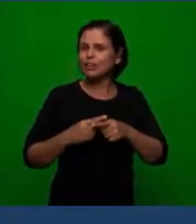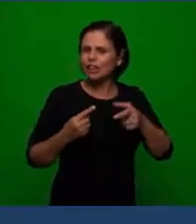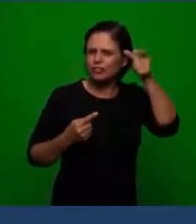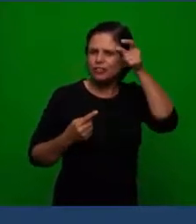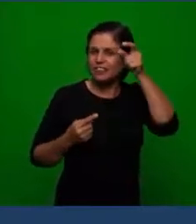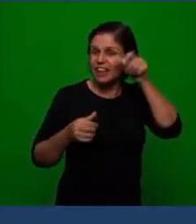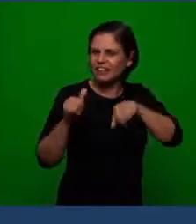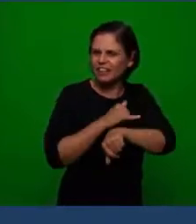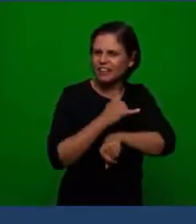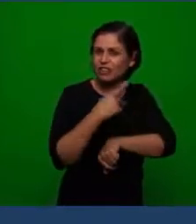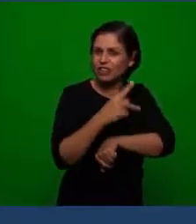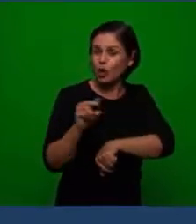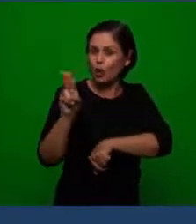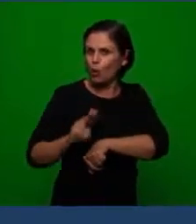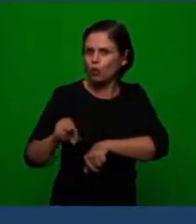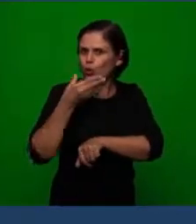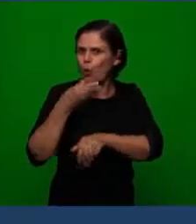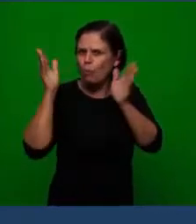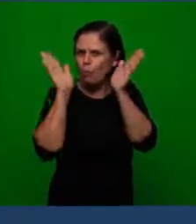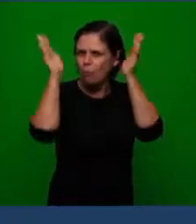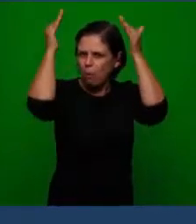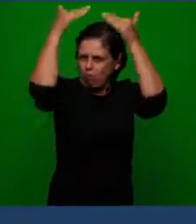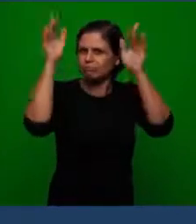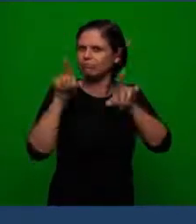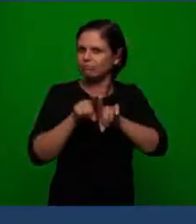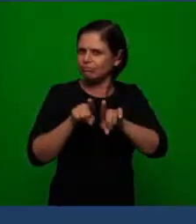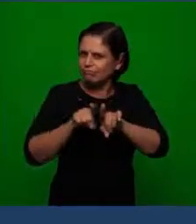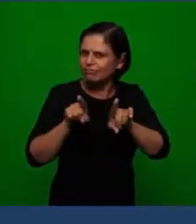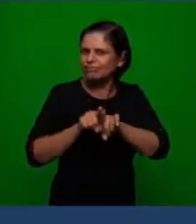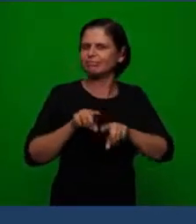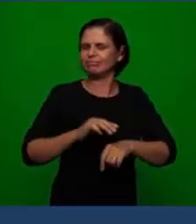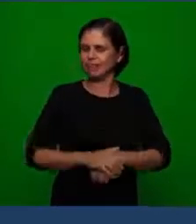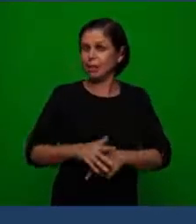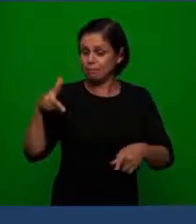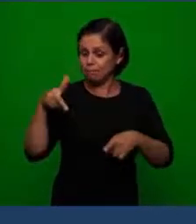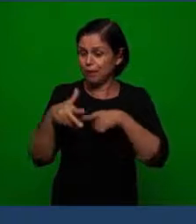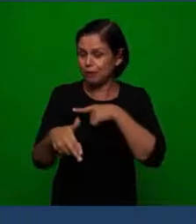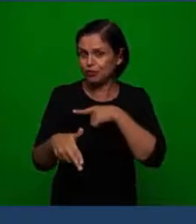the attack against the word and the doctrine